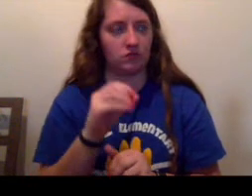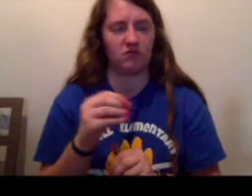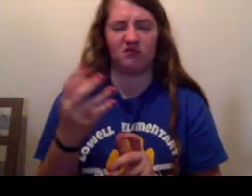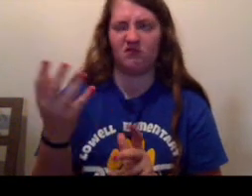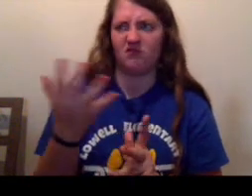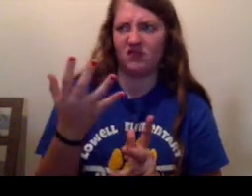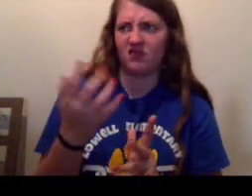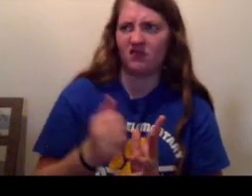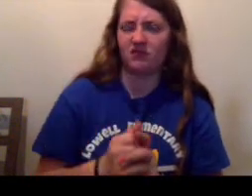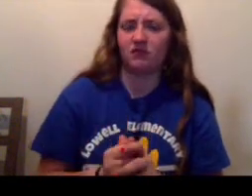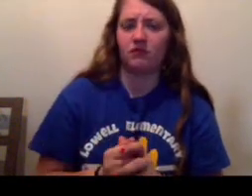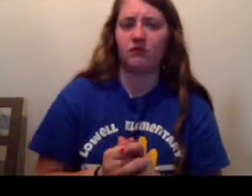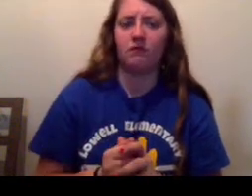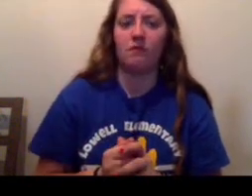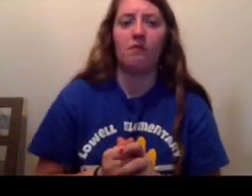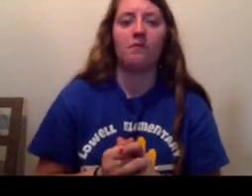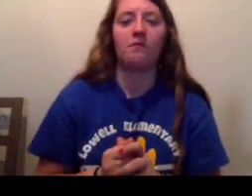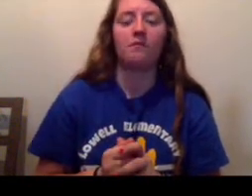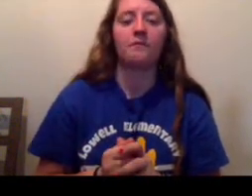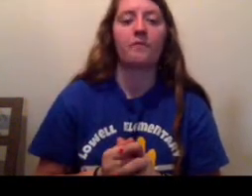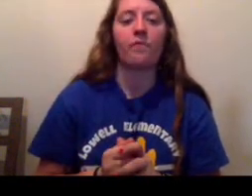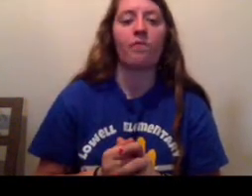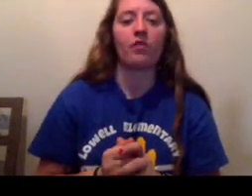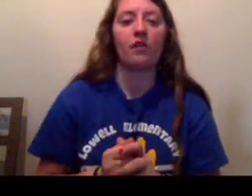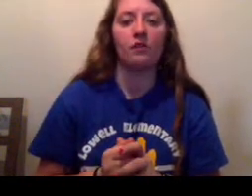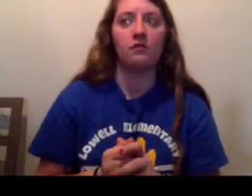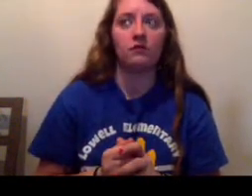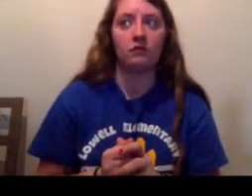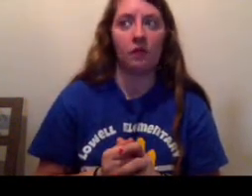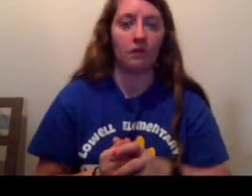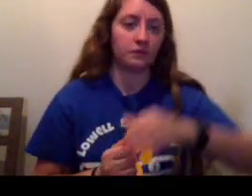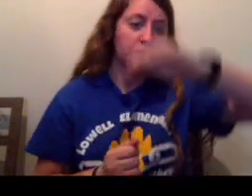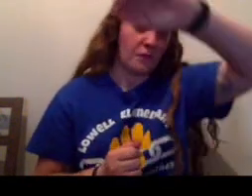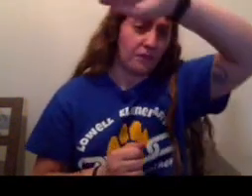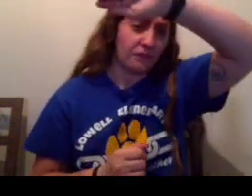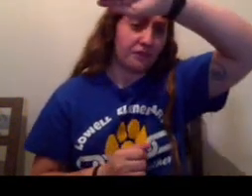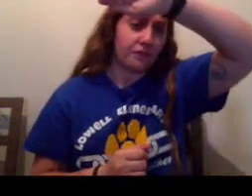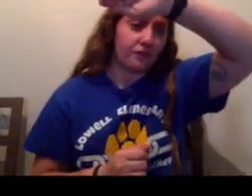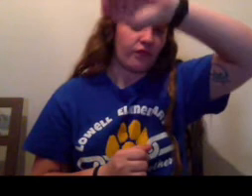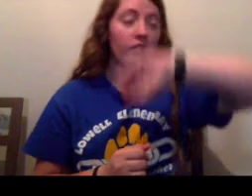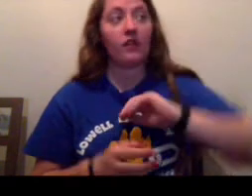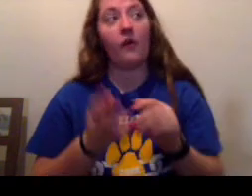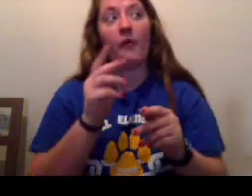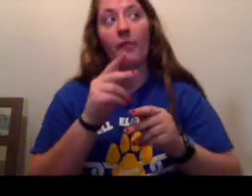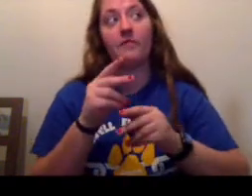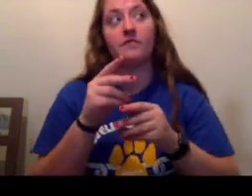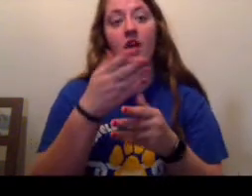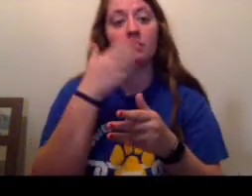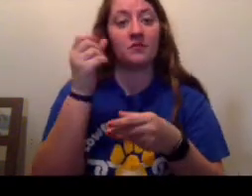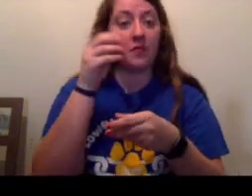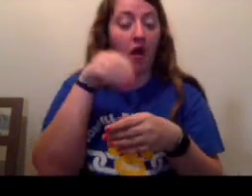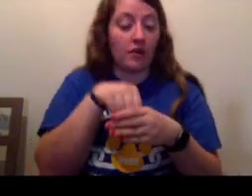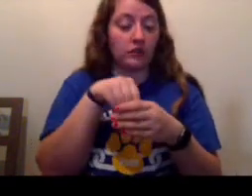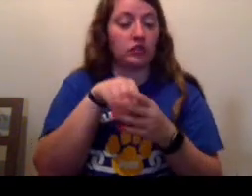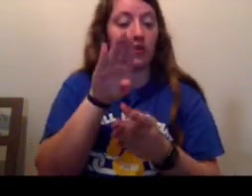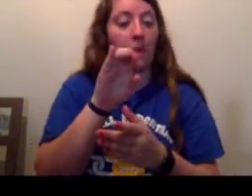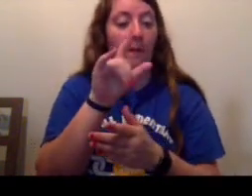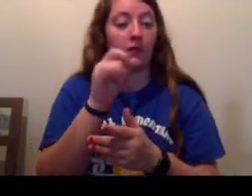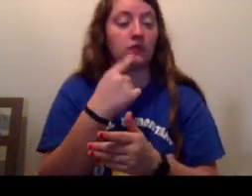What? Zero shaded his eyes with his forearm. It's cooler under the boat, he said.